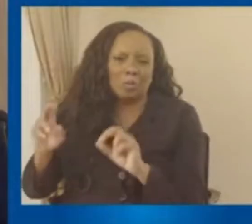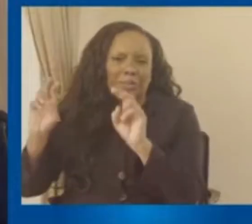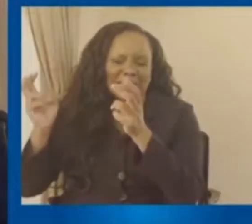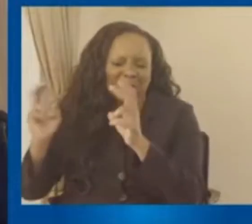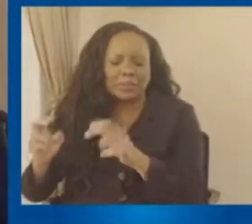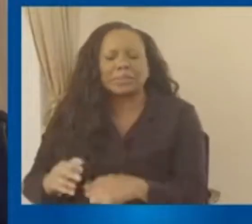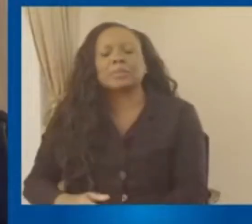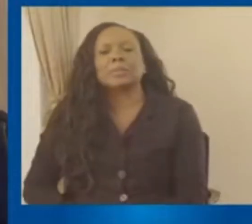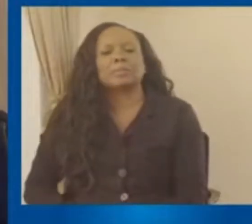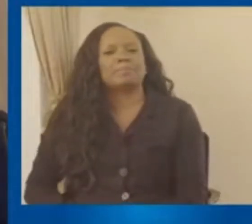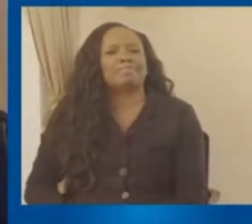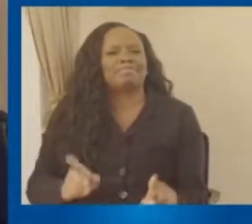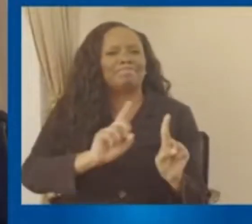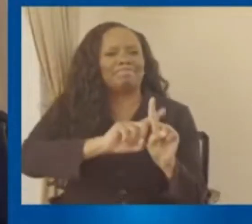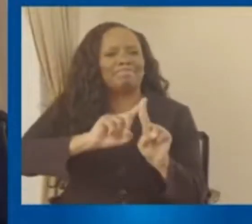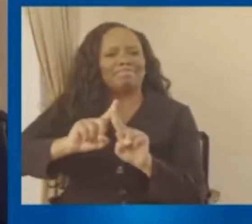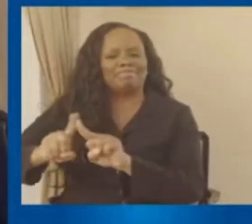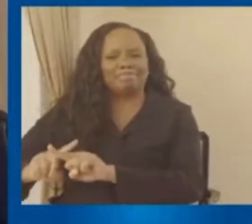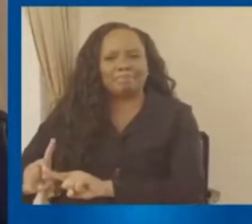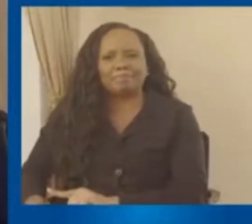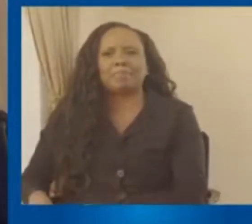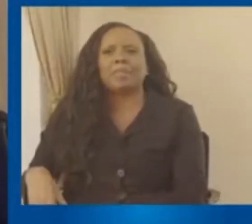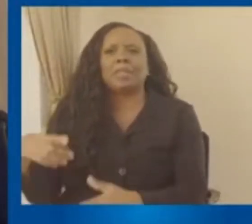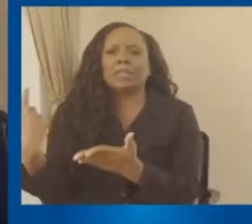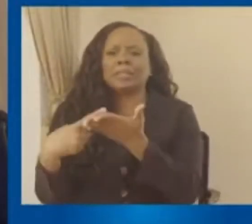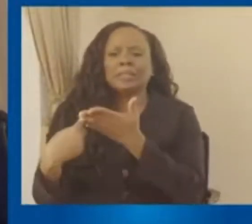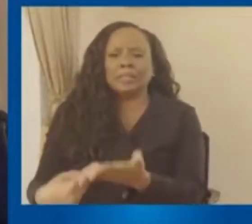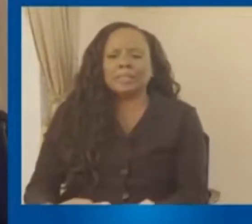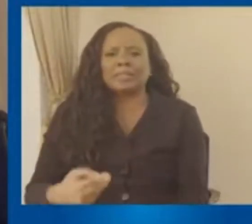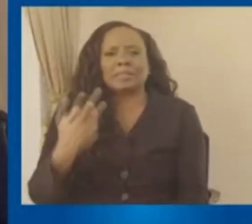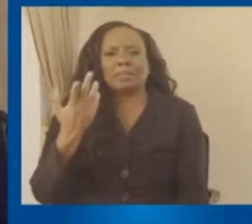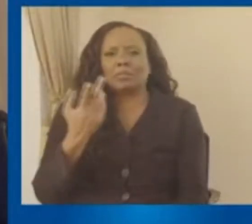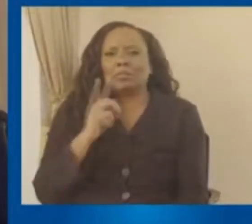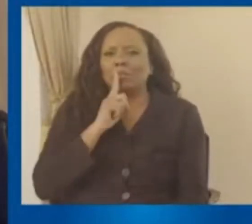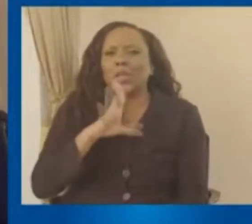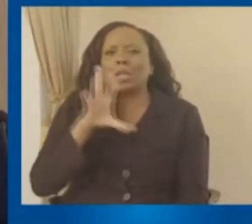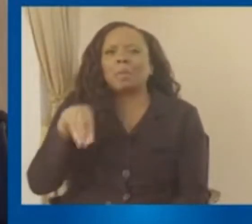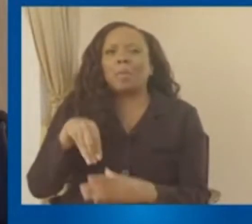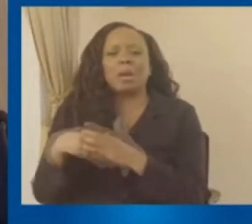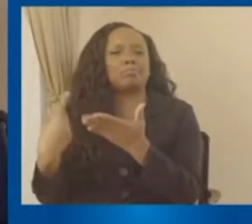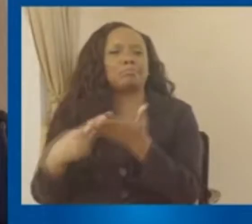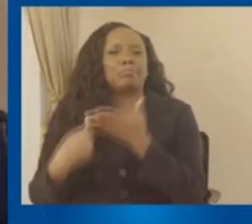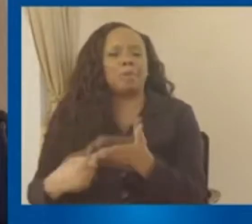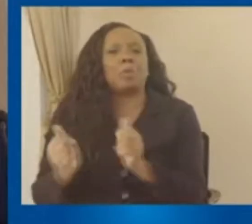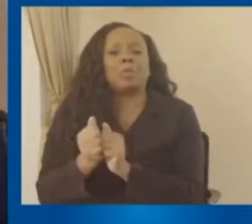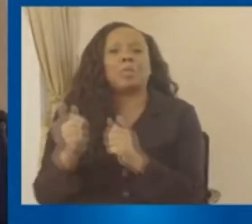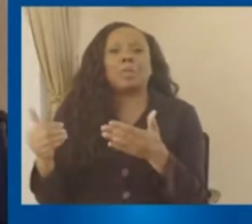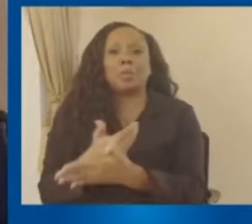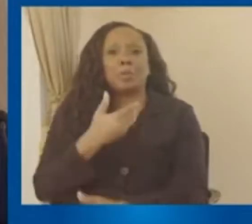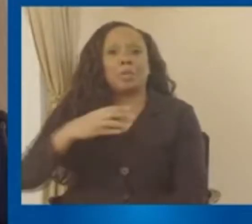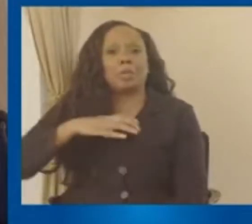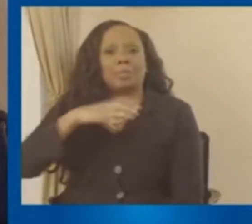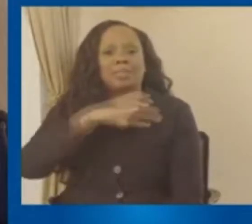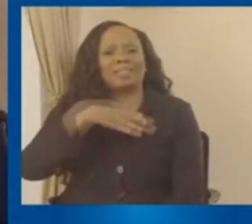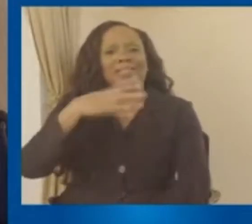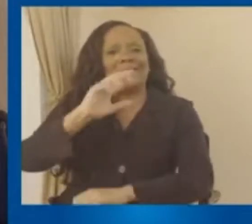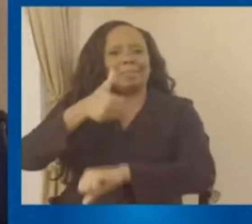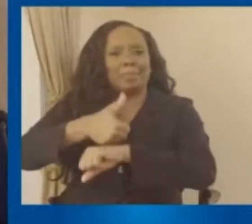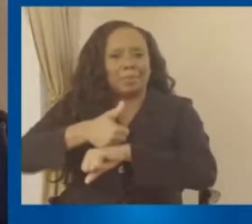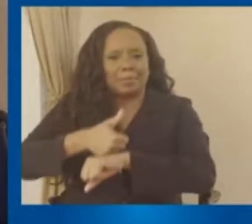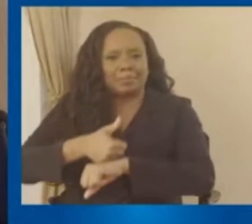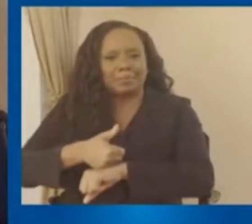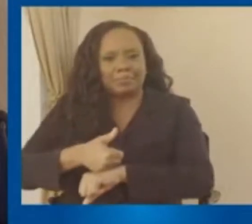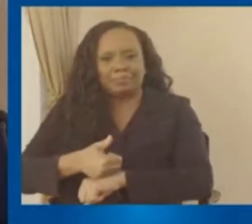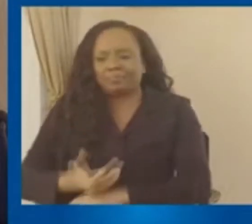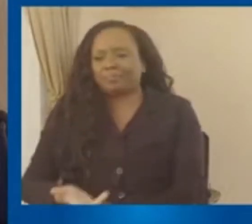these rather than just constituencies. All of these matters are going to be under the purview of this commission. So this is not a